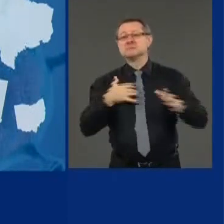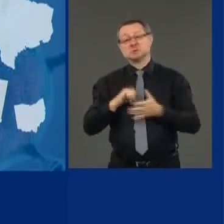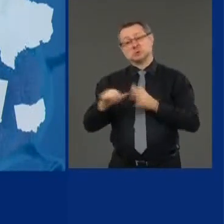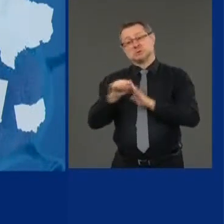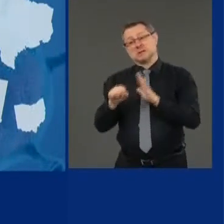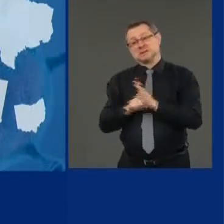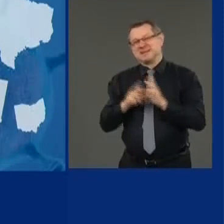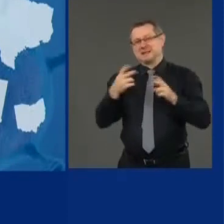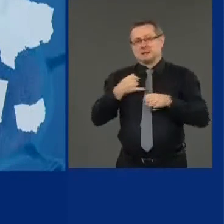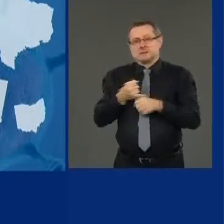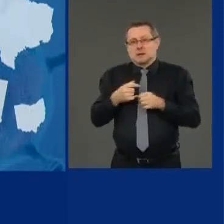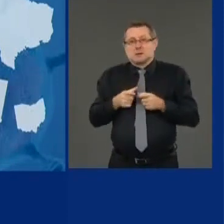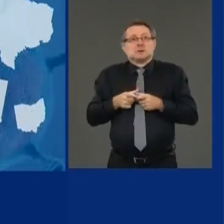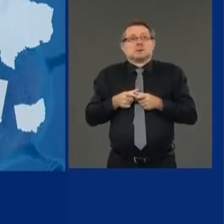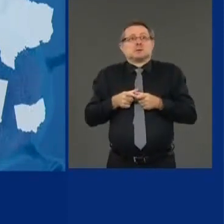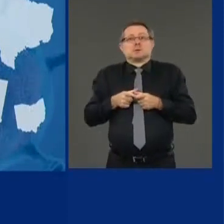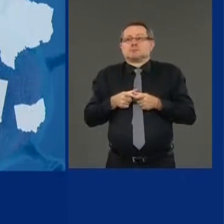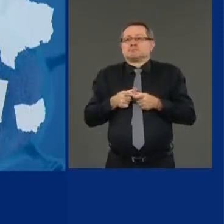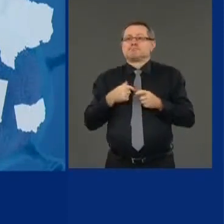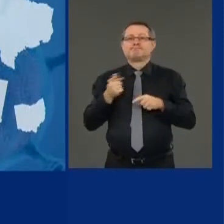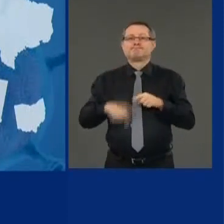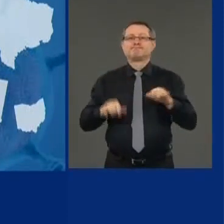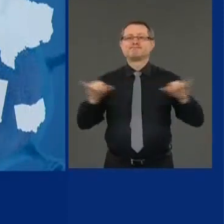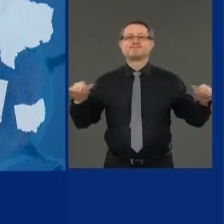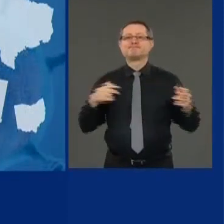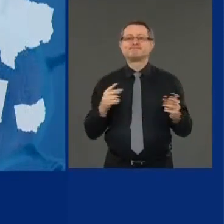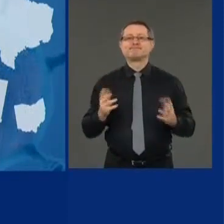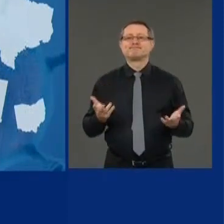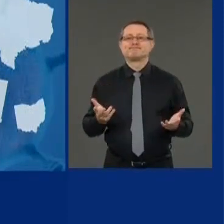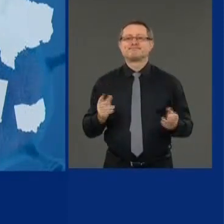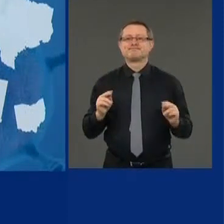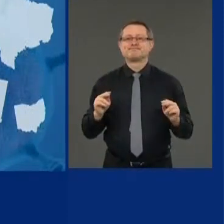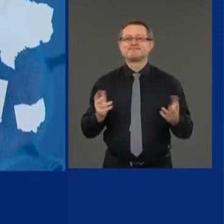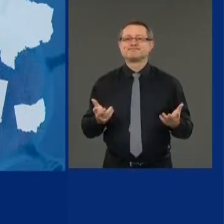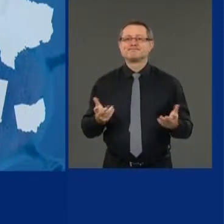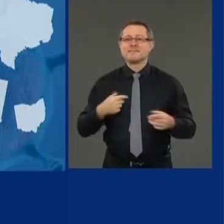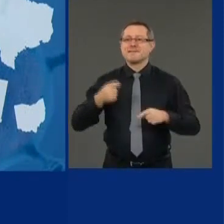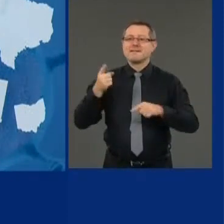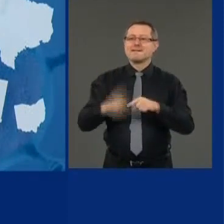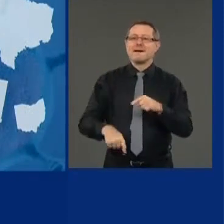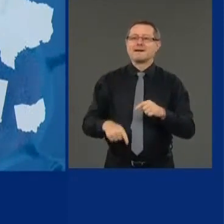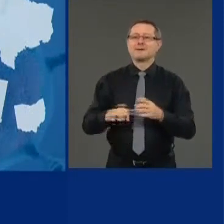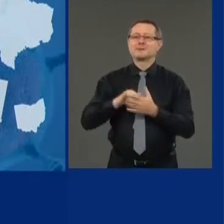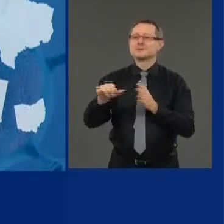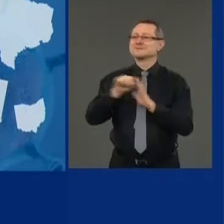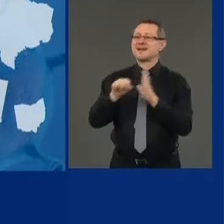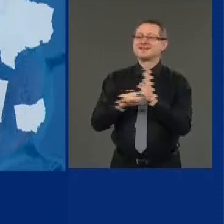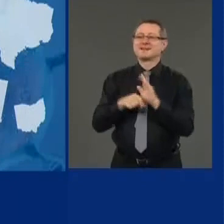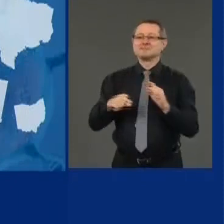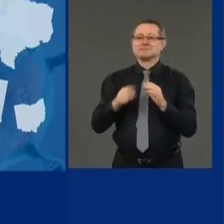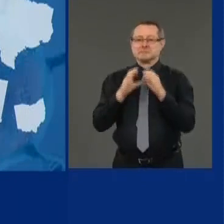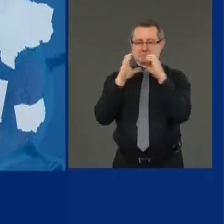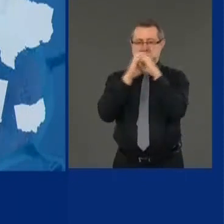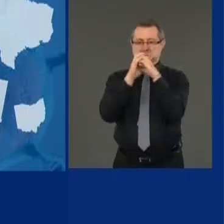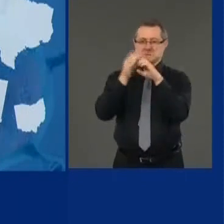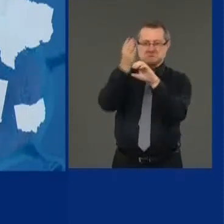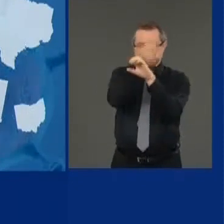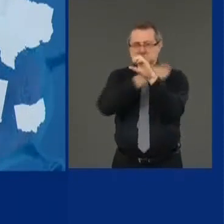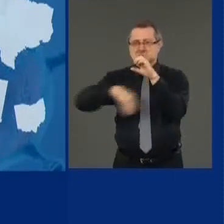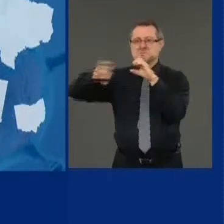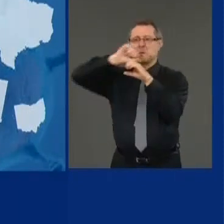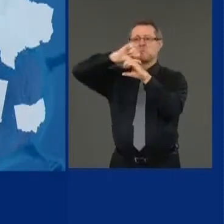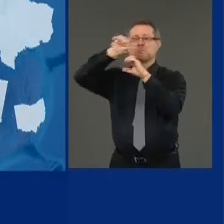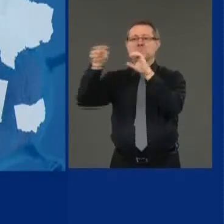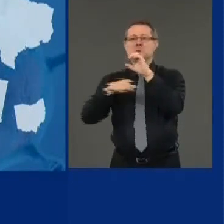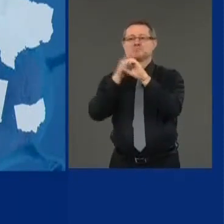We know that we cannot hermetically seal the state of New York in our own little bubble. So when you see the